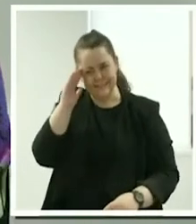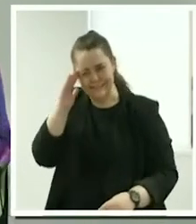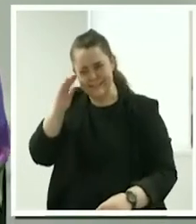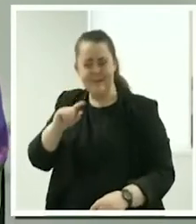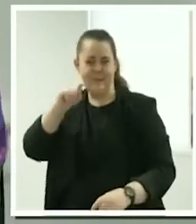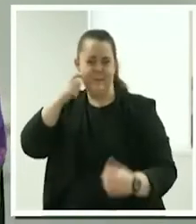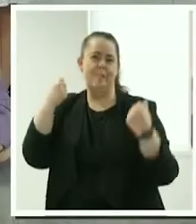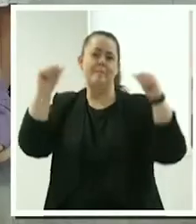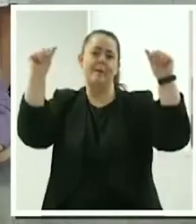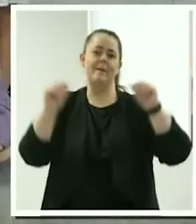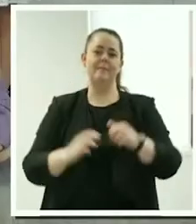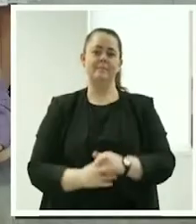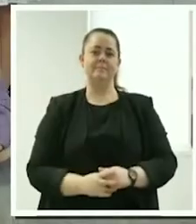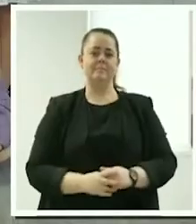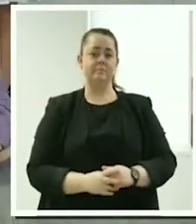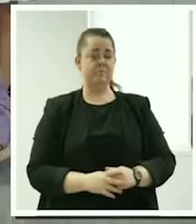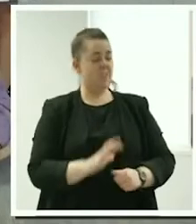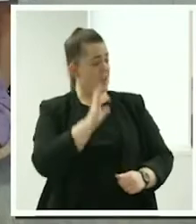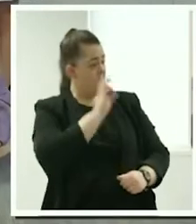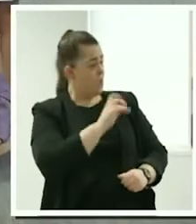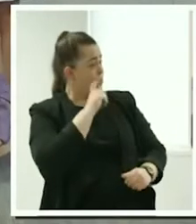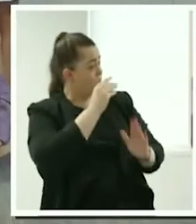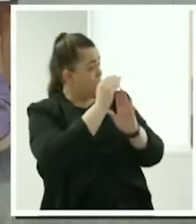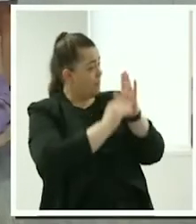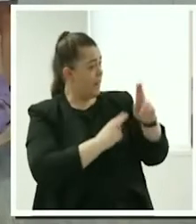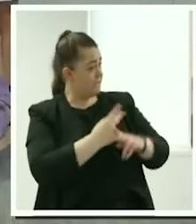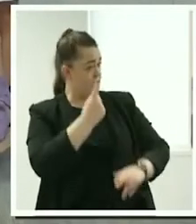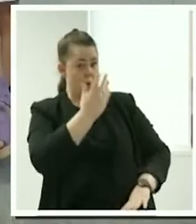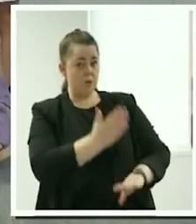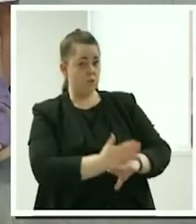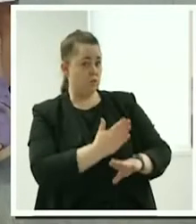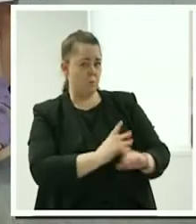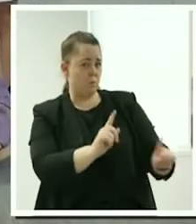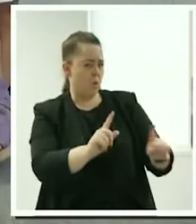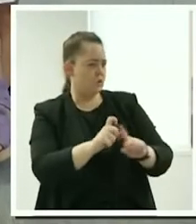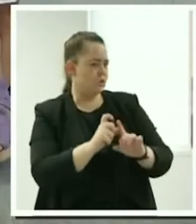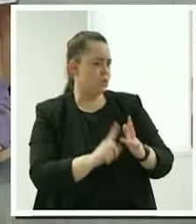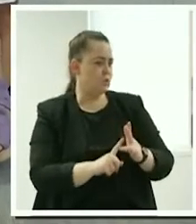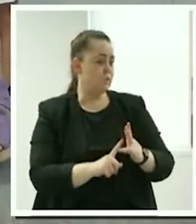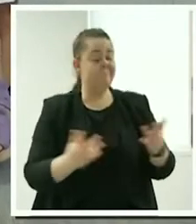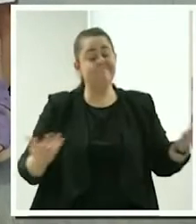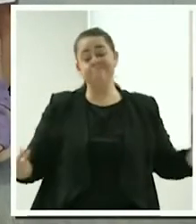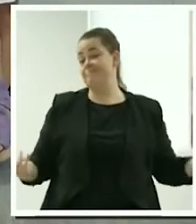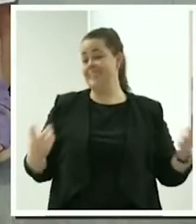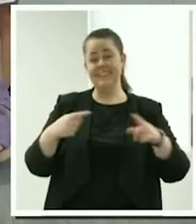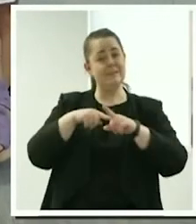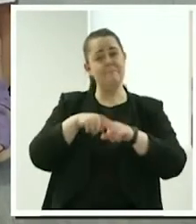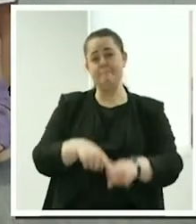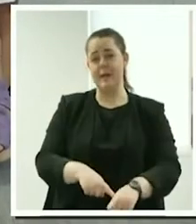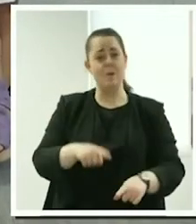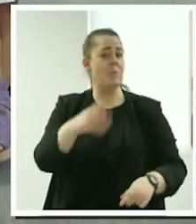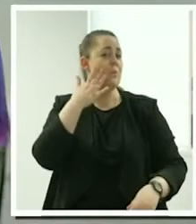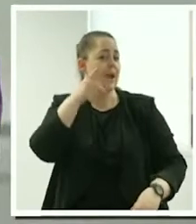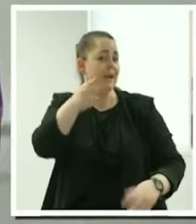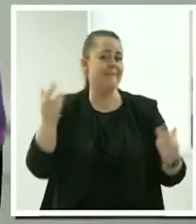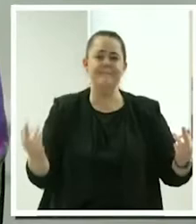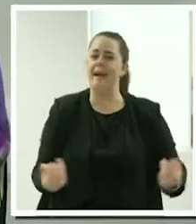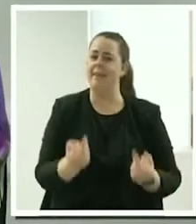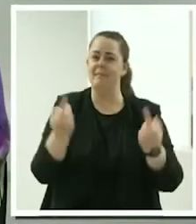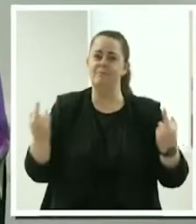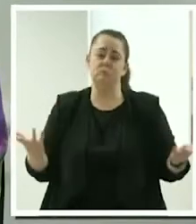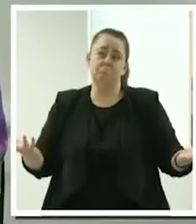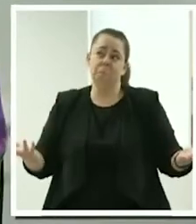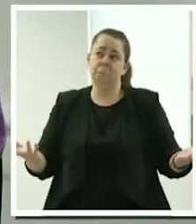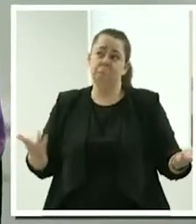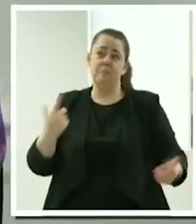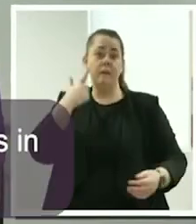just apply for one job or would you, what would you do? Well, it depends when you're available. So maybe clear